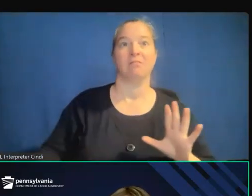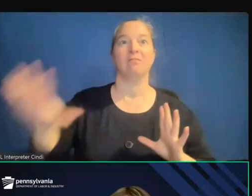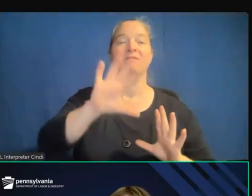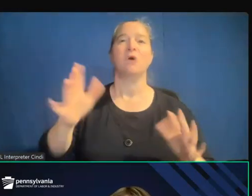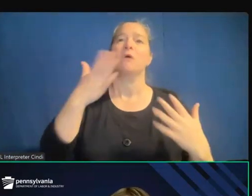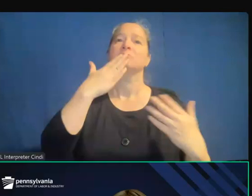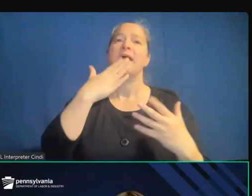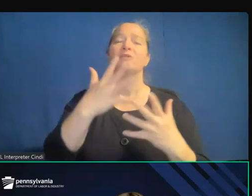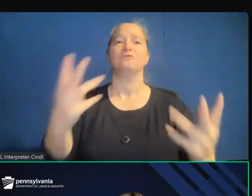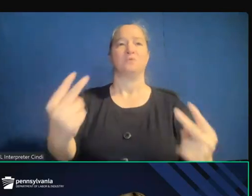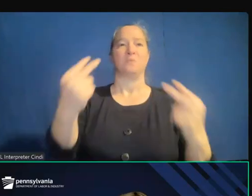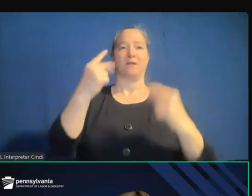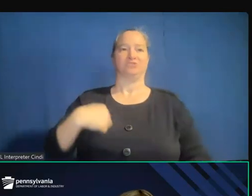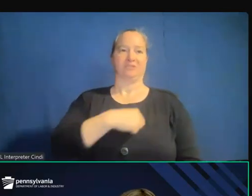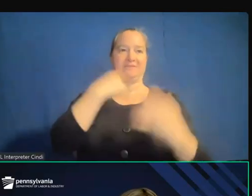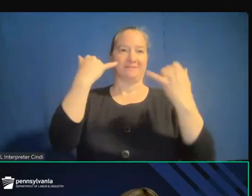much for joining us.